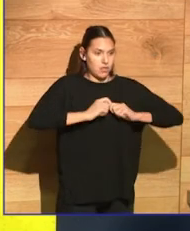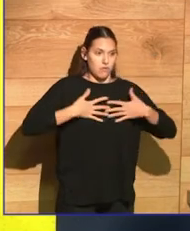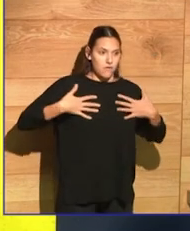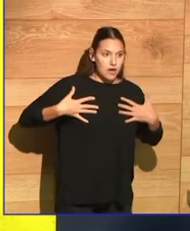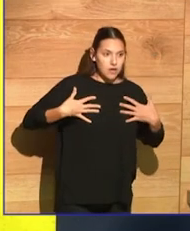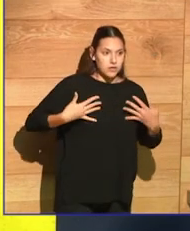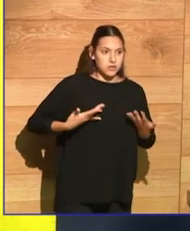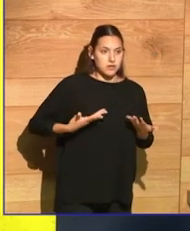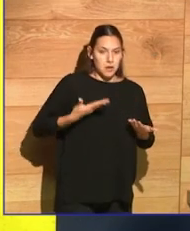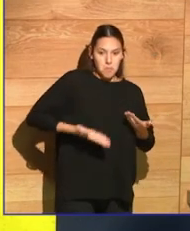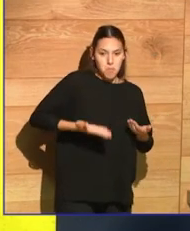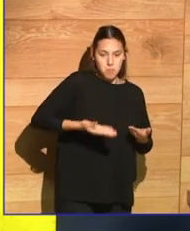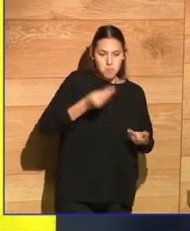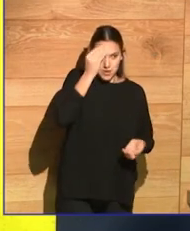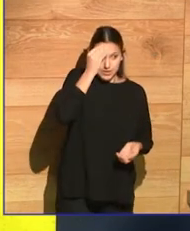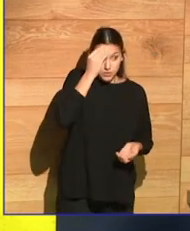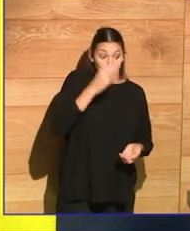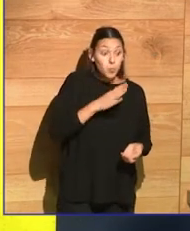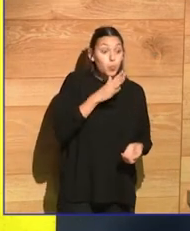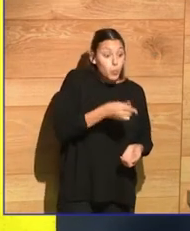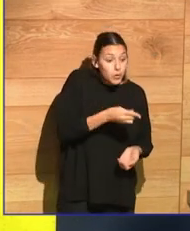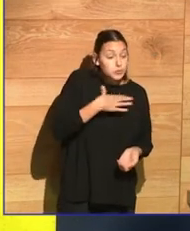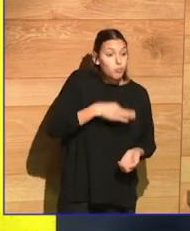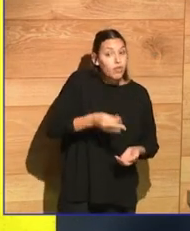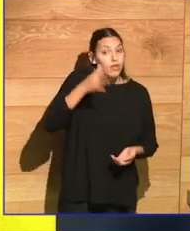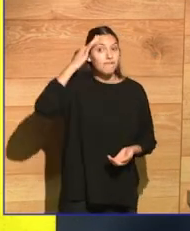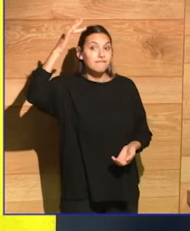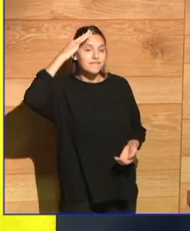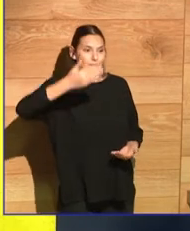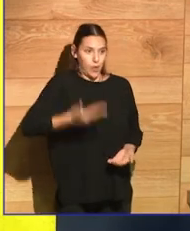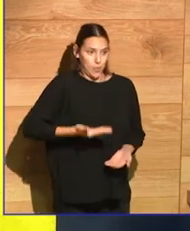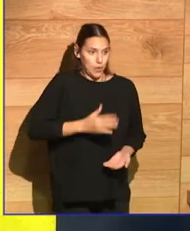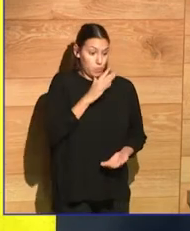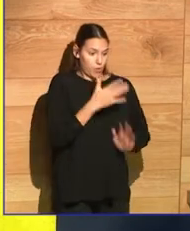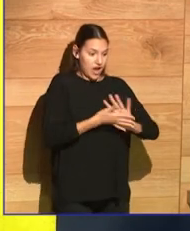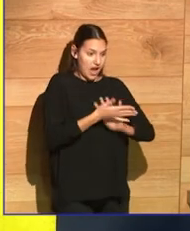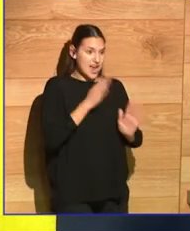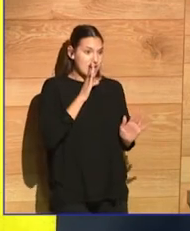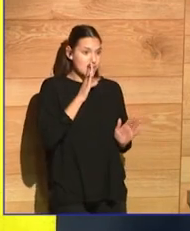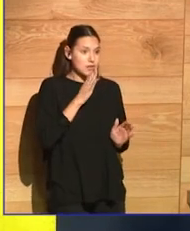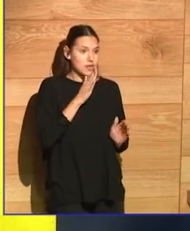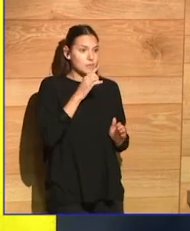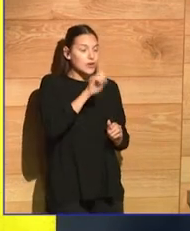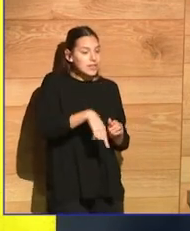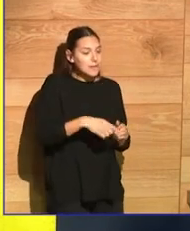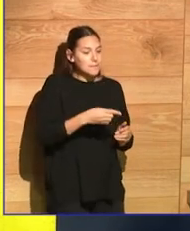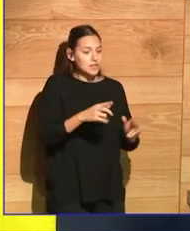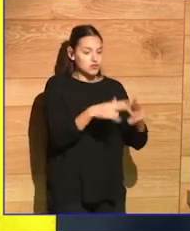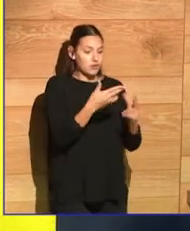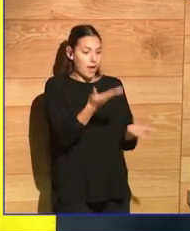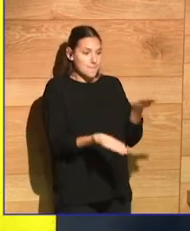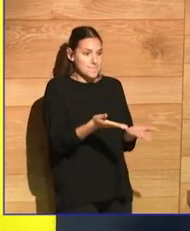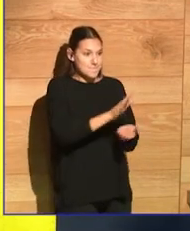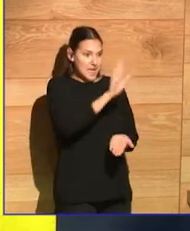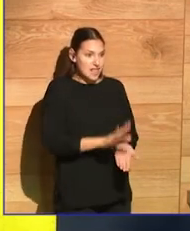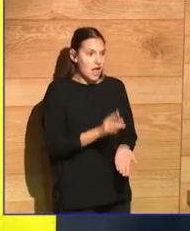appealing to us, and it's revealing to us. Maybe this is why fiction is so important, and because all these things that you're saying, because it looks